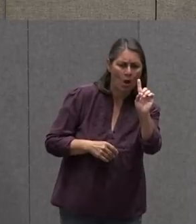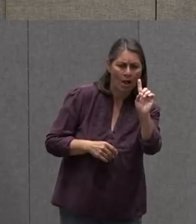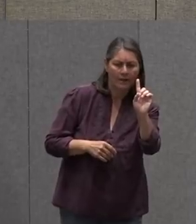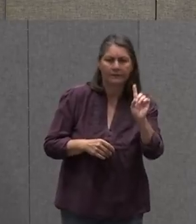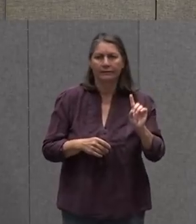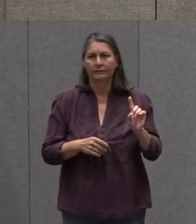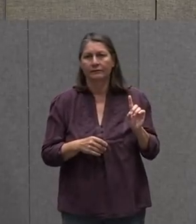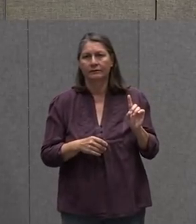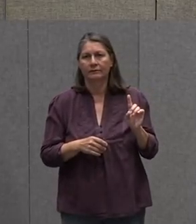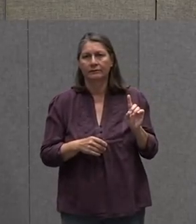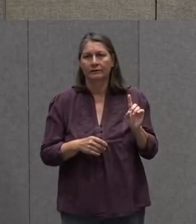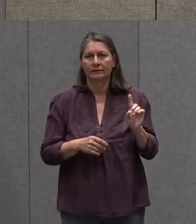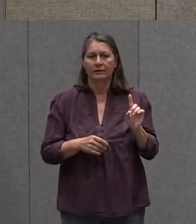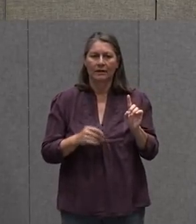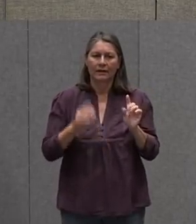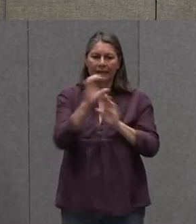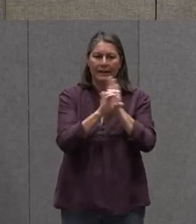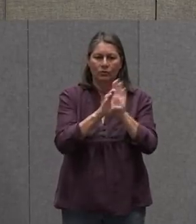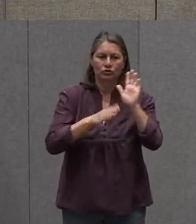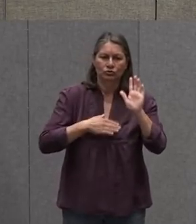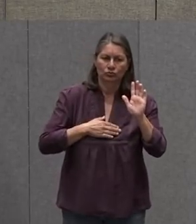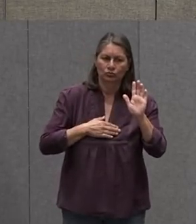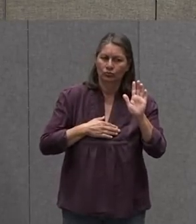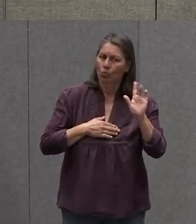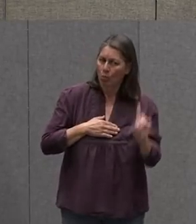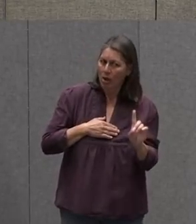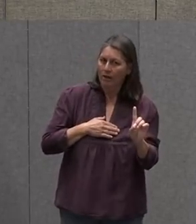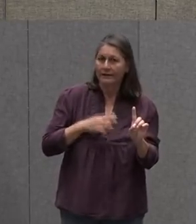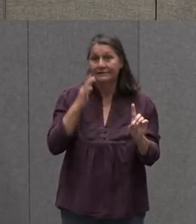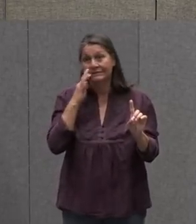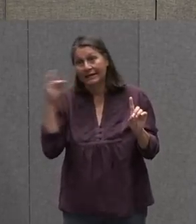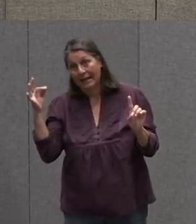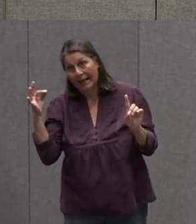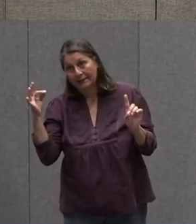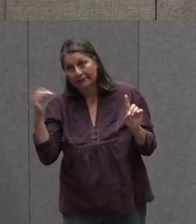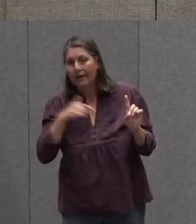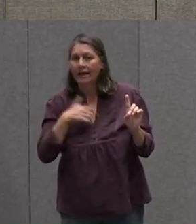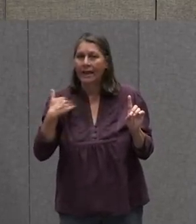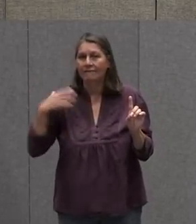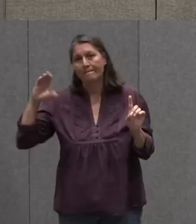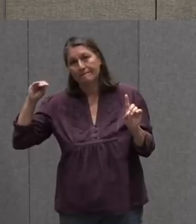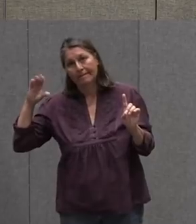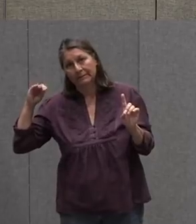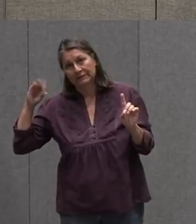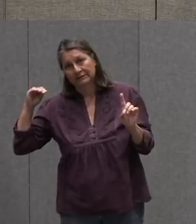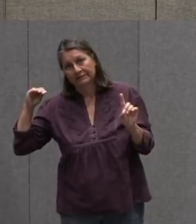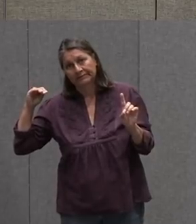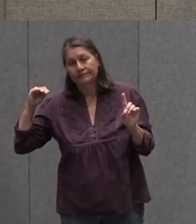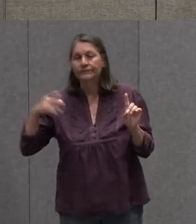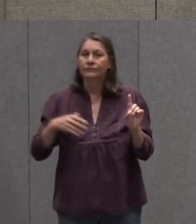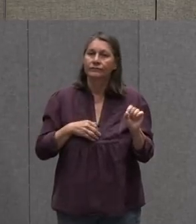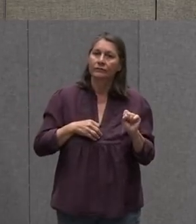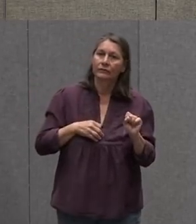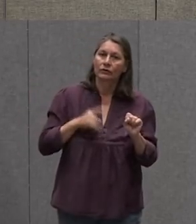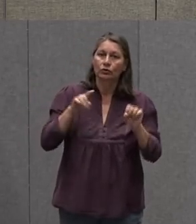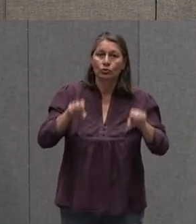Do Character One Is Going To Be A Cat I Have A Puppet Here You Might Think About You Could